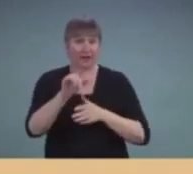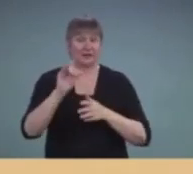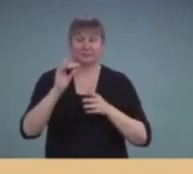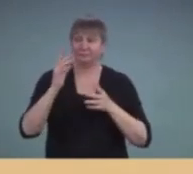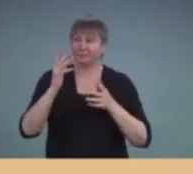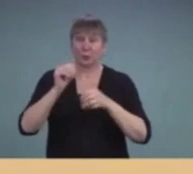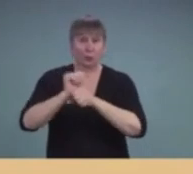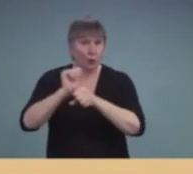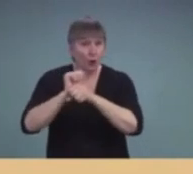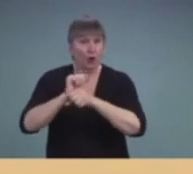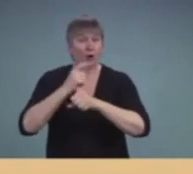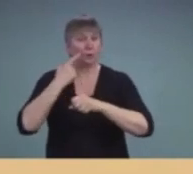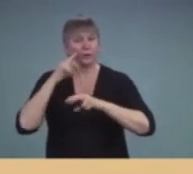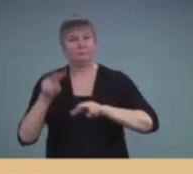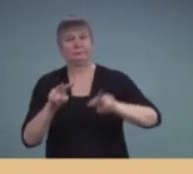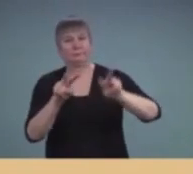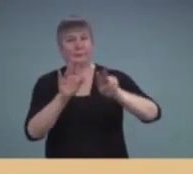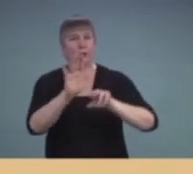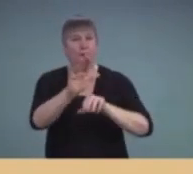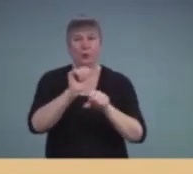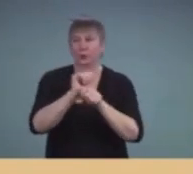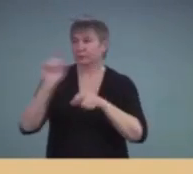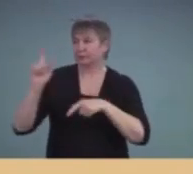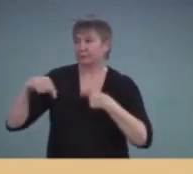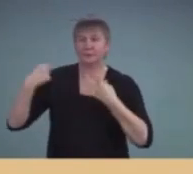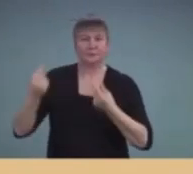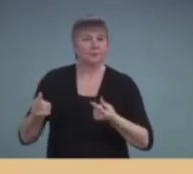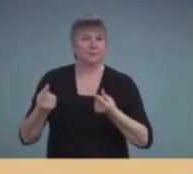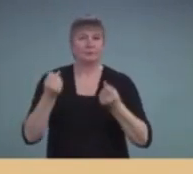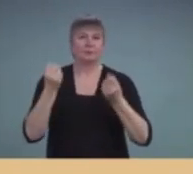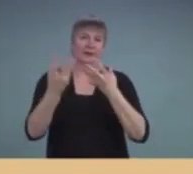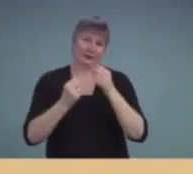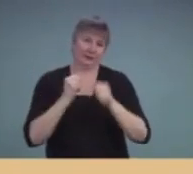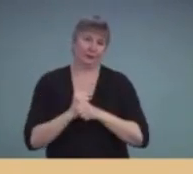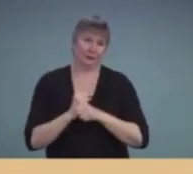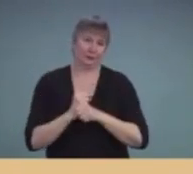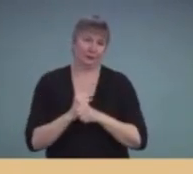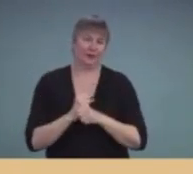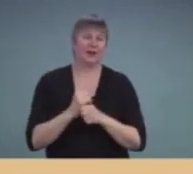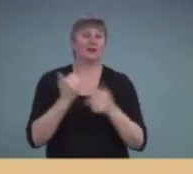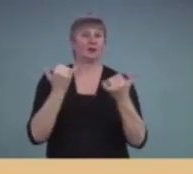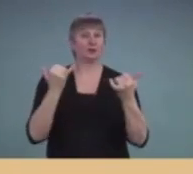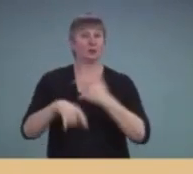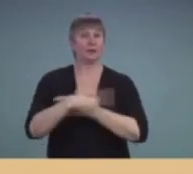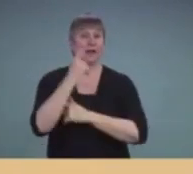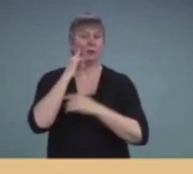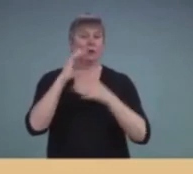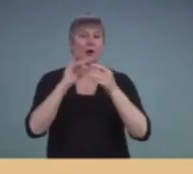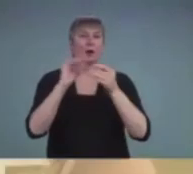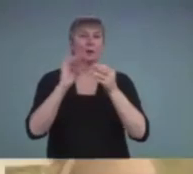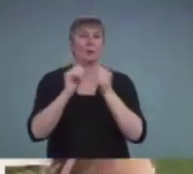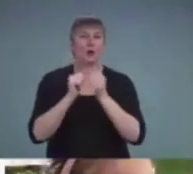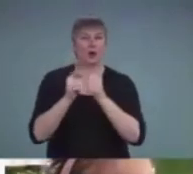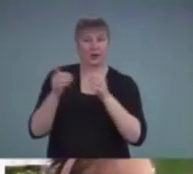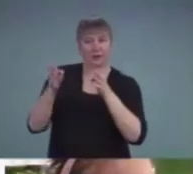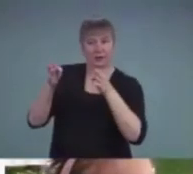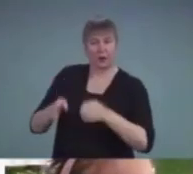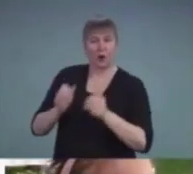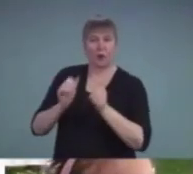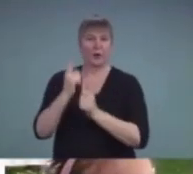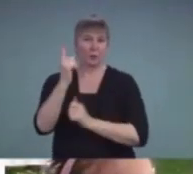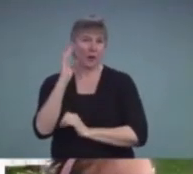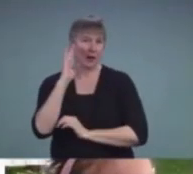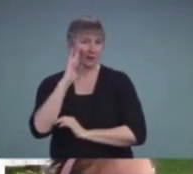Today, Cheryl will be speaking about single-sided deafness and the implications for self-esteem and self-advocacy.